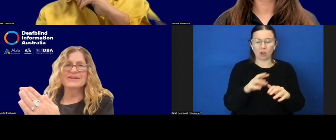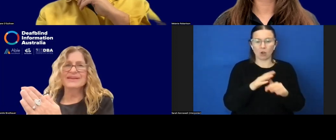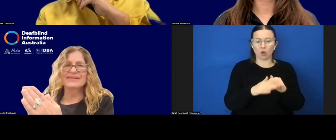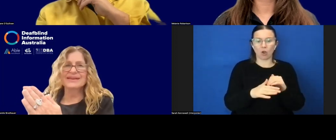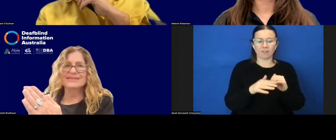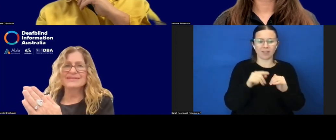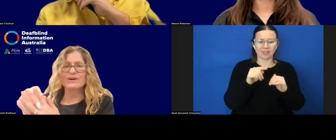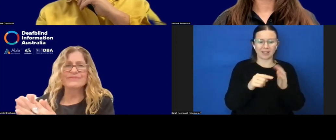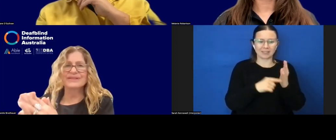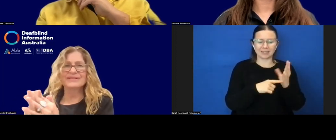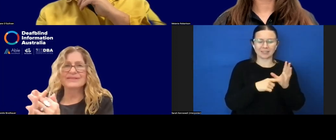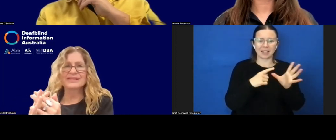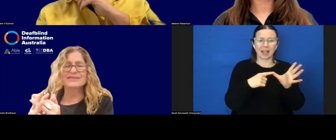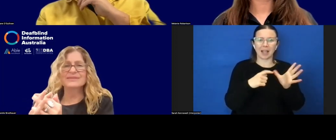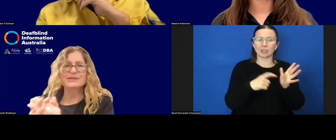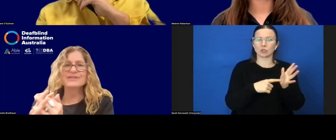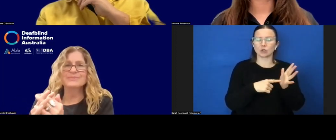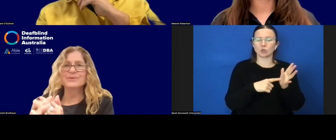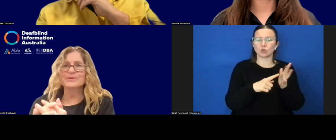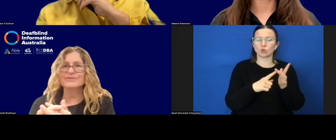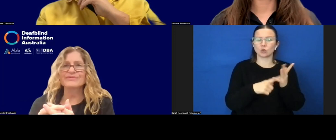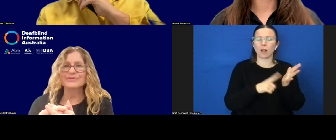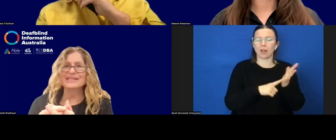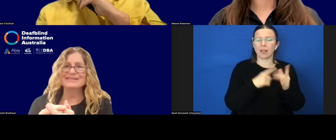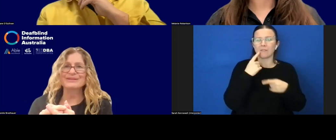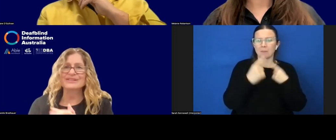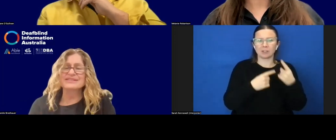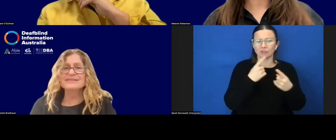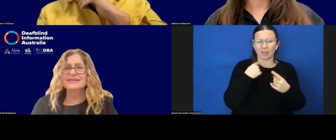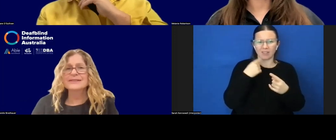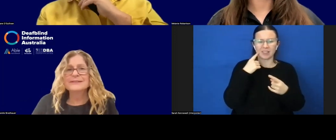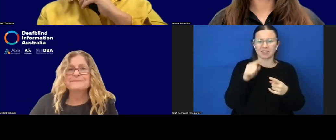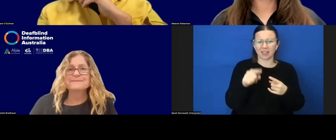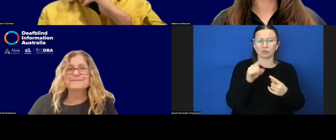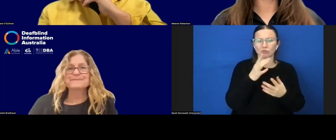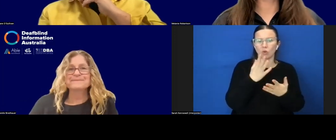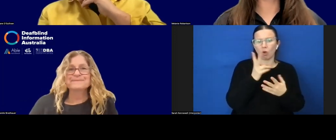because I think that is often just the most important for these learners.